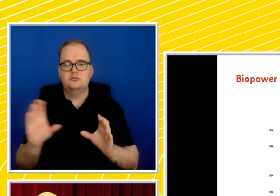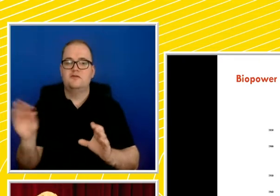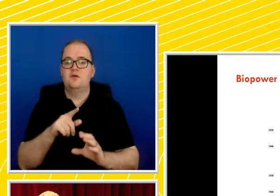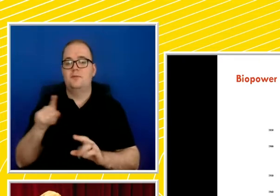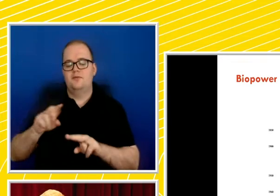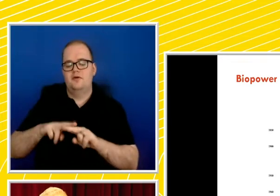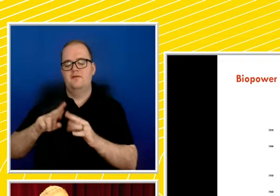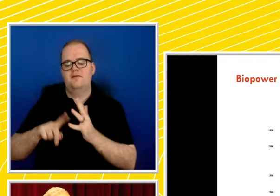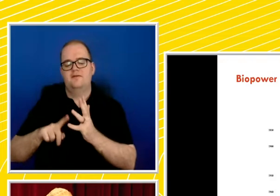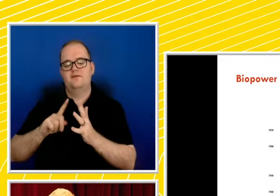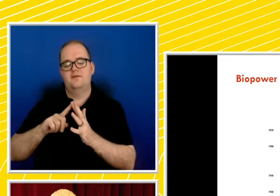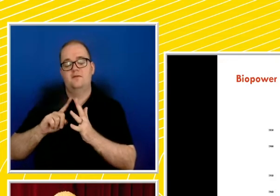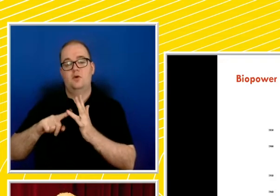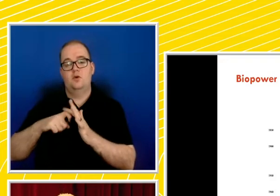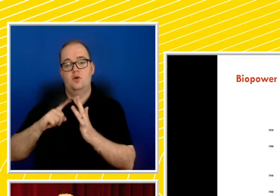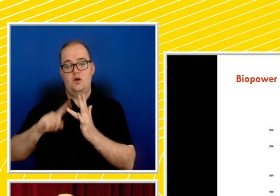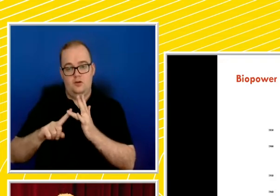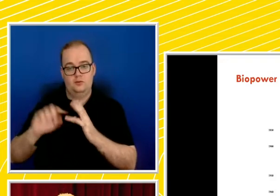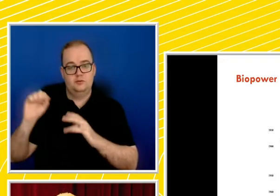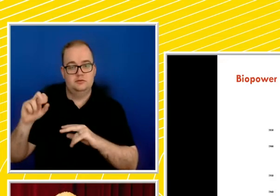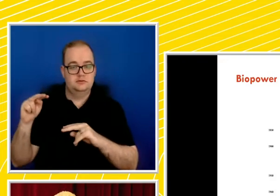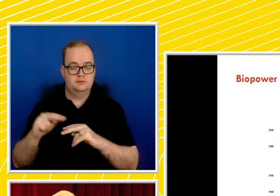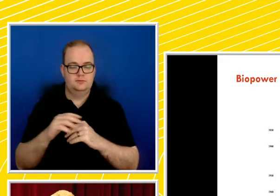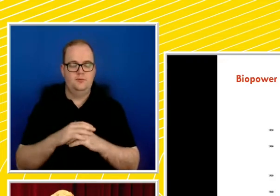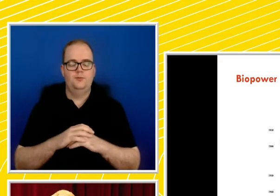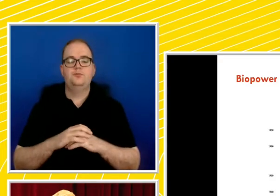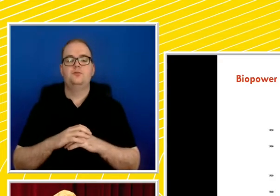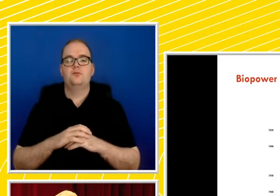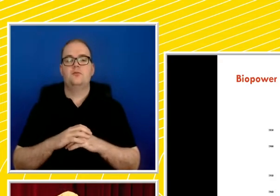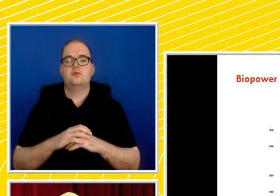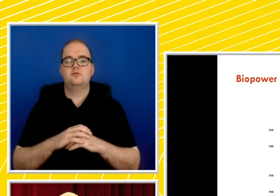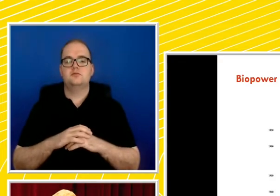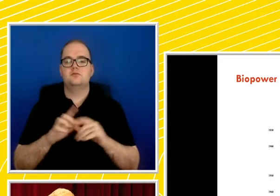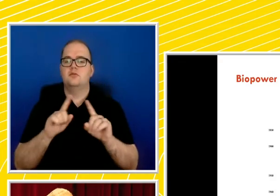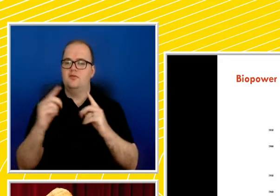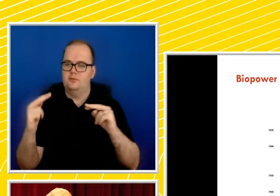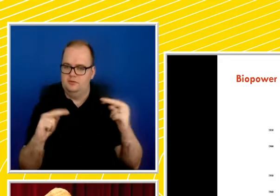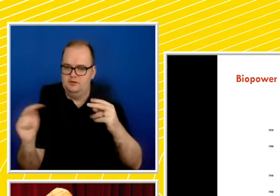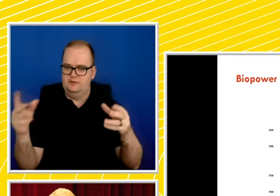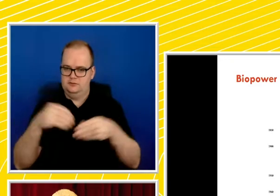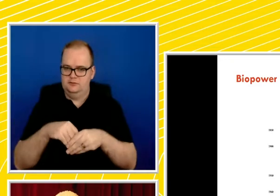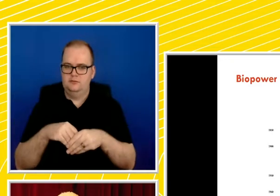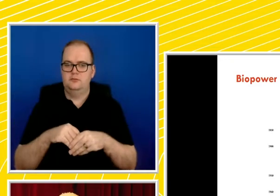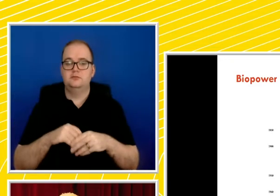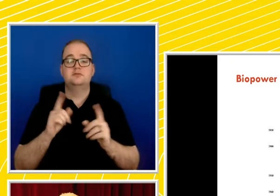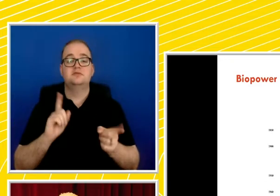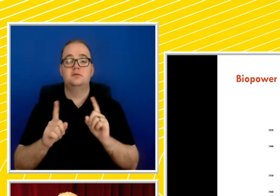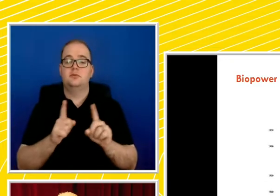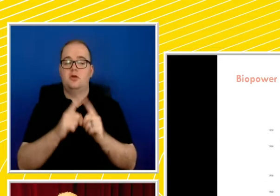integrated multiple theoretical perspectives. It is a, at times, desultory collection of ideas.